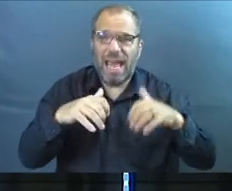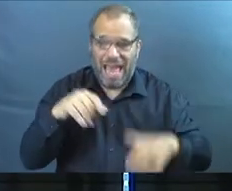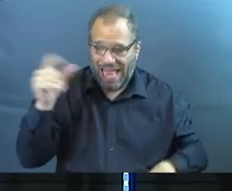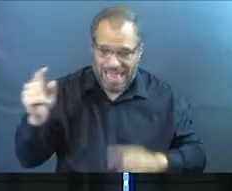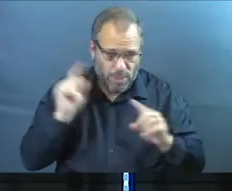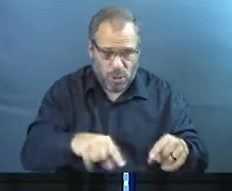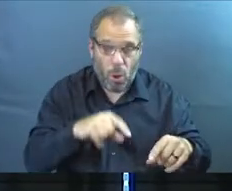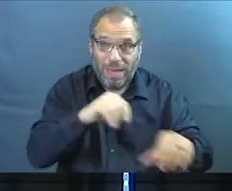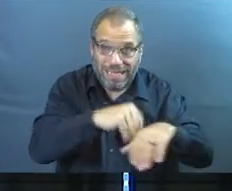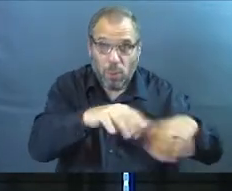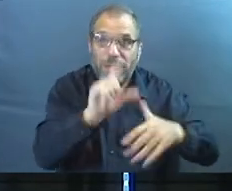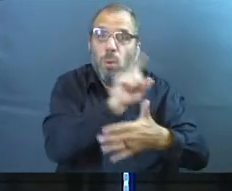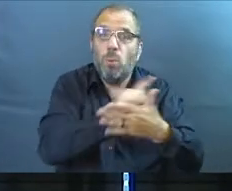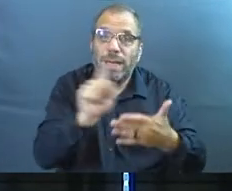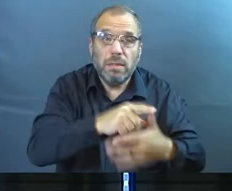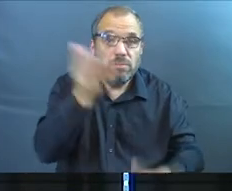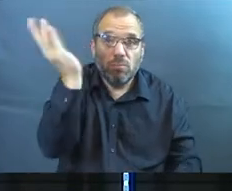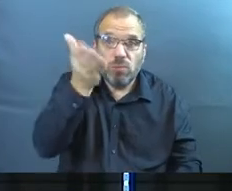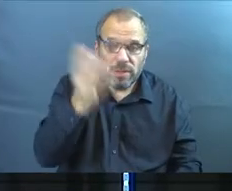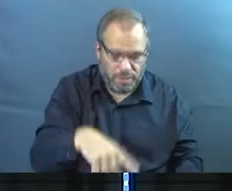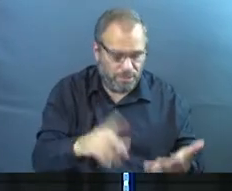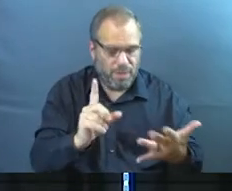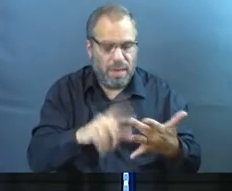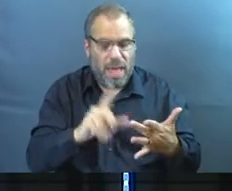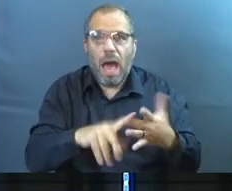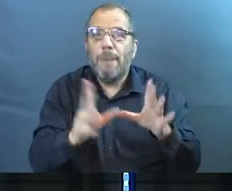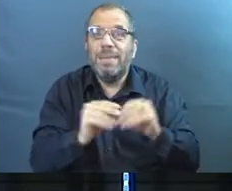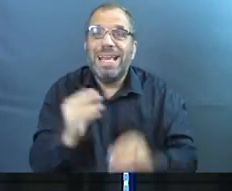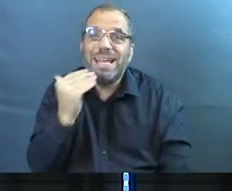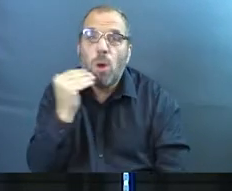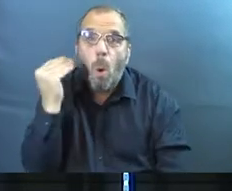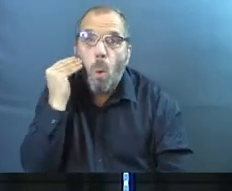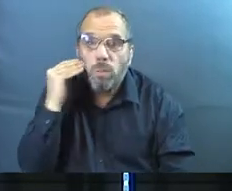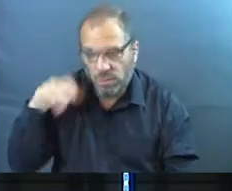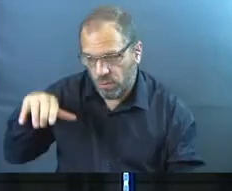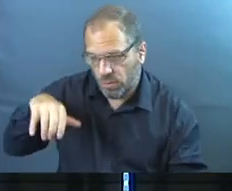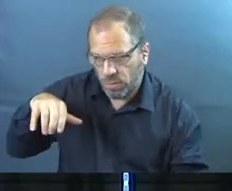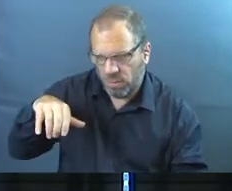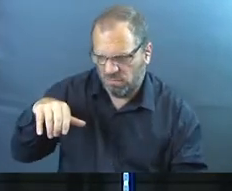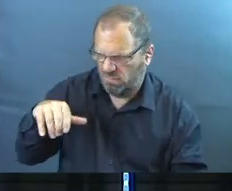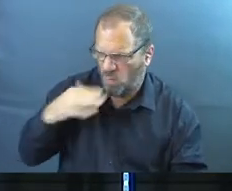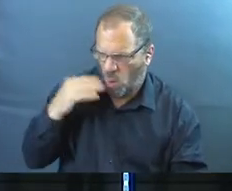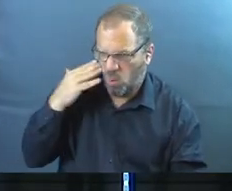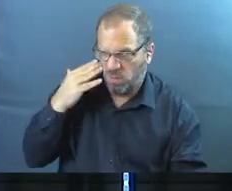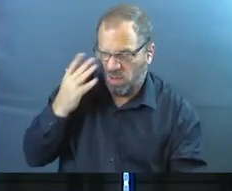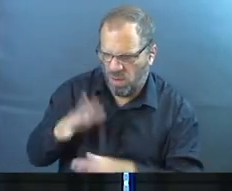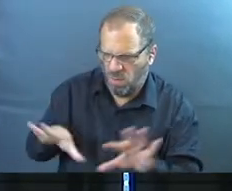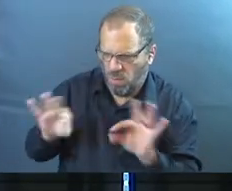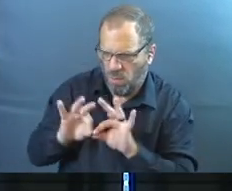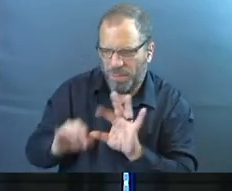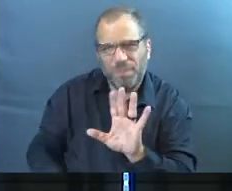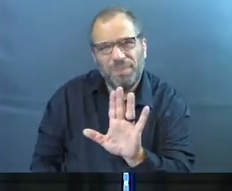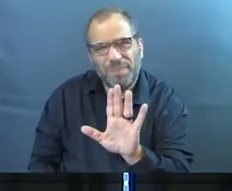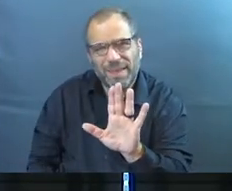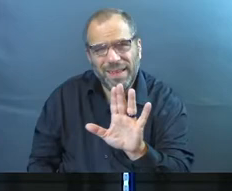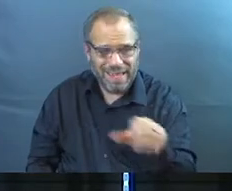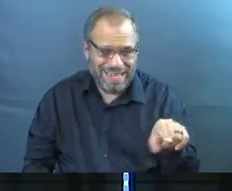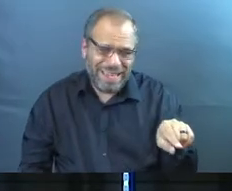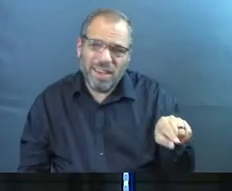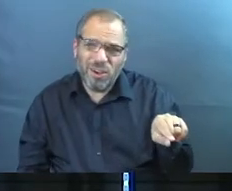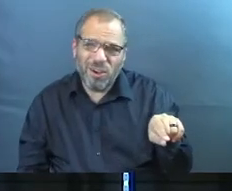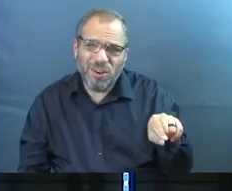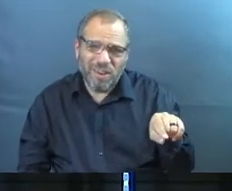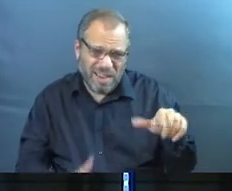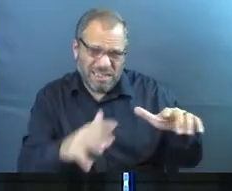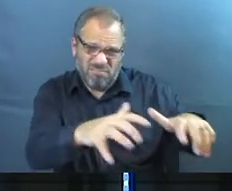weekly sermon for real. Also, they would meet in homes. Now, why is that important? Because there's some things that you can't do